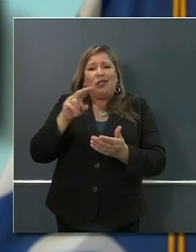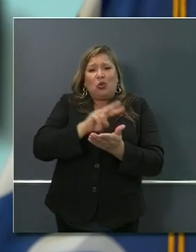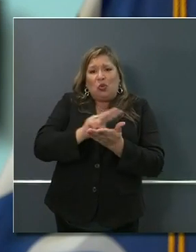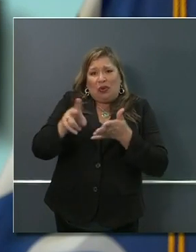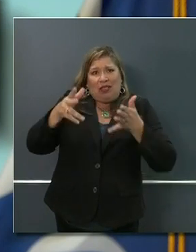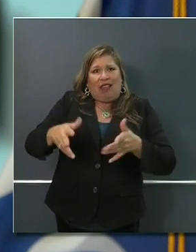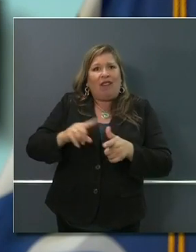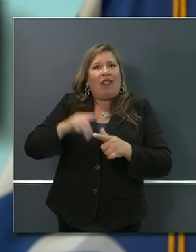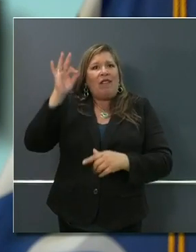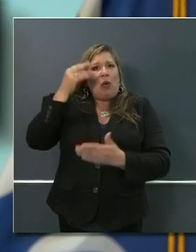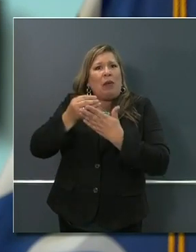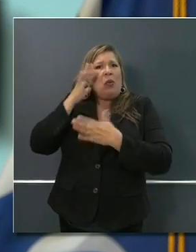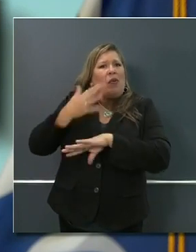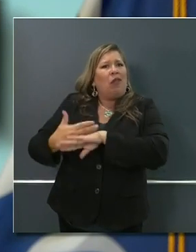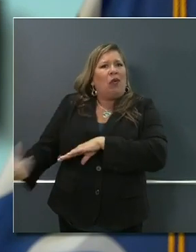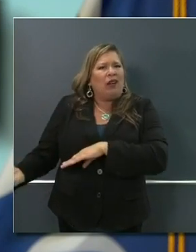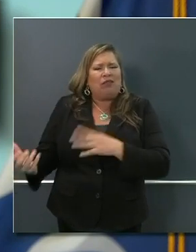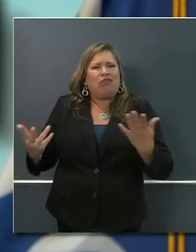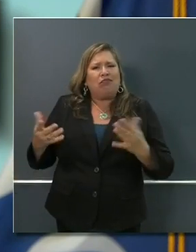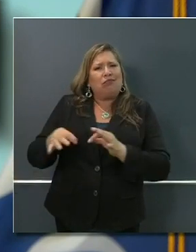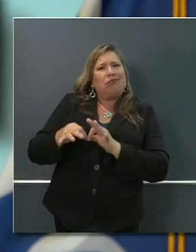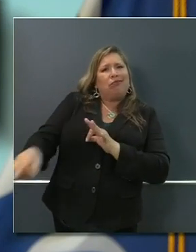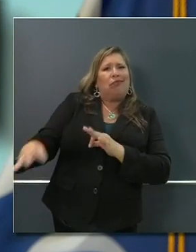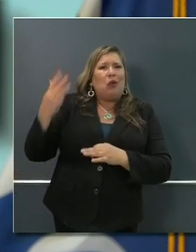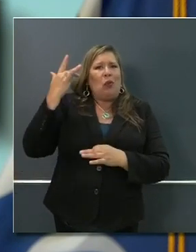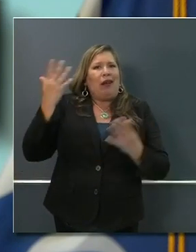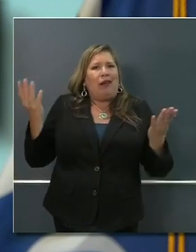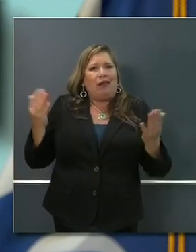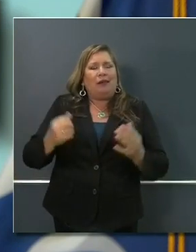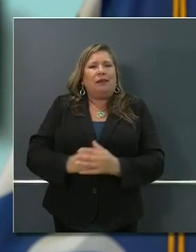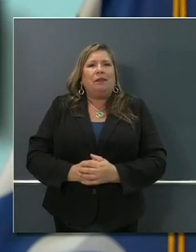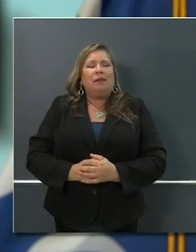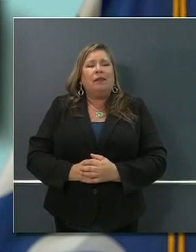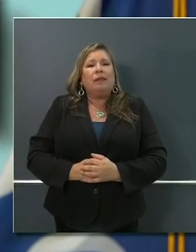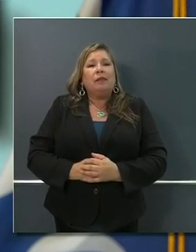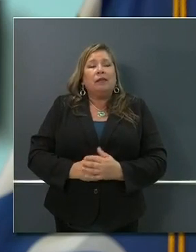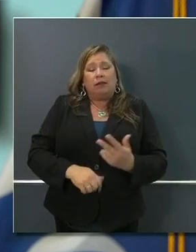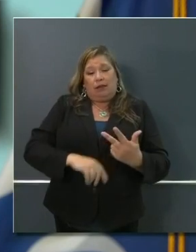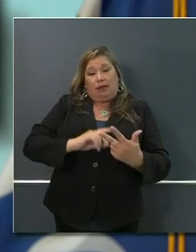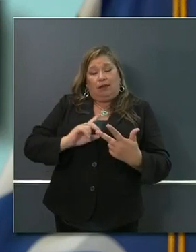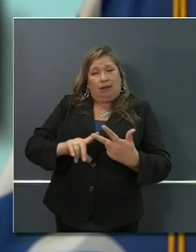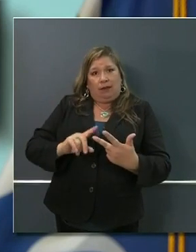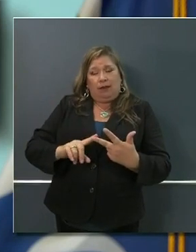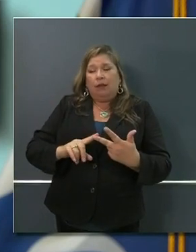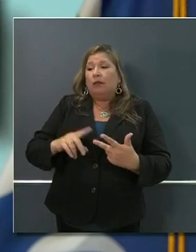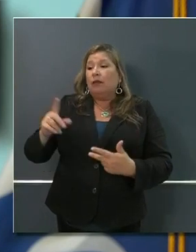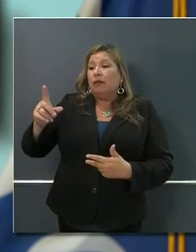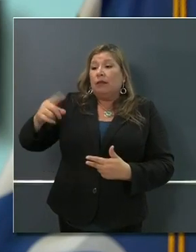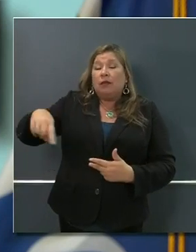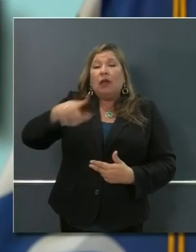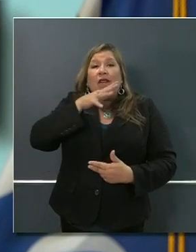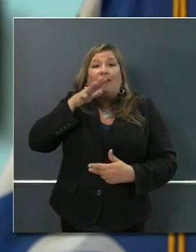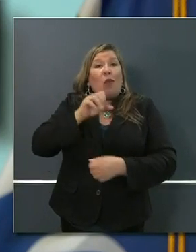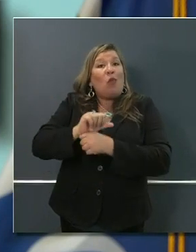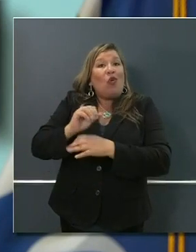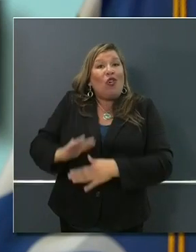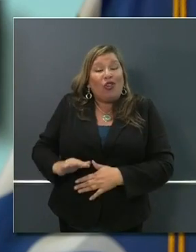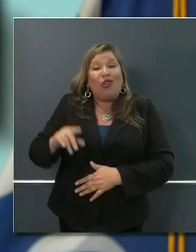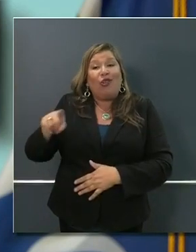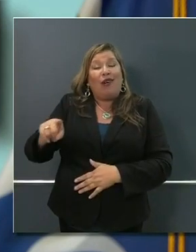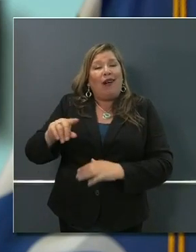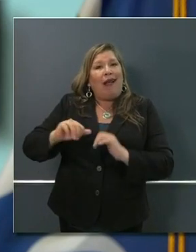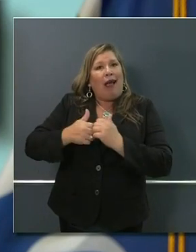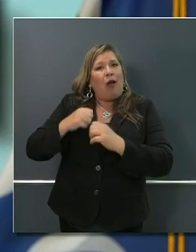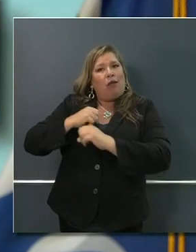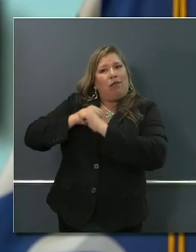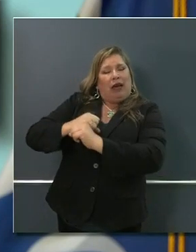delay? And then regarding your announcement today, how will the state ensure that farm workers are protected from the novel coronavirus as they continue to work to make